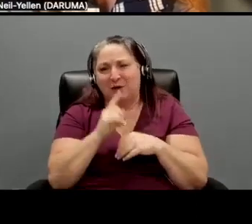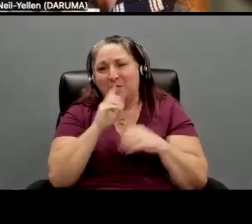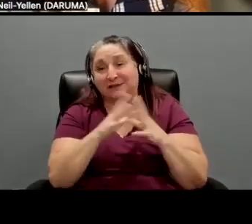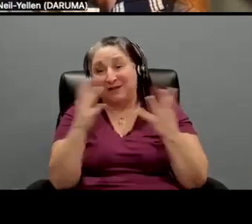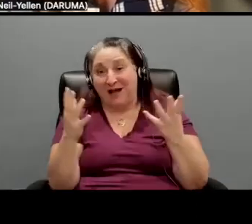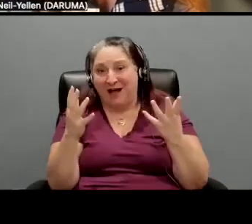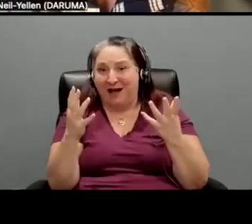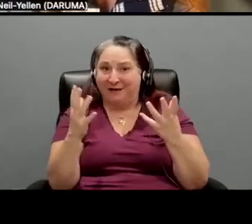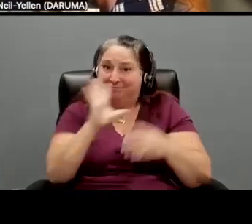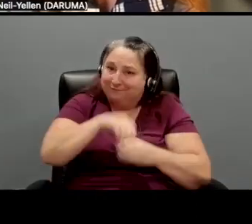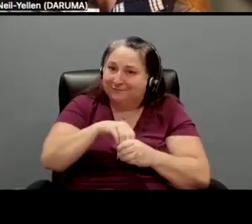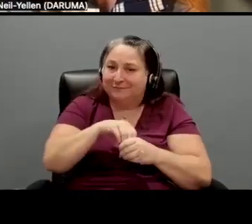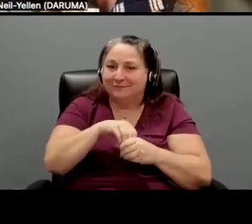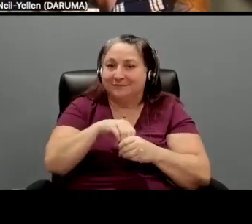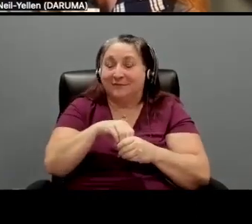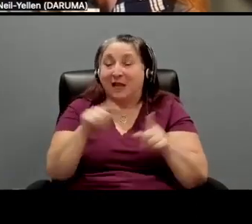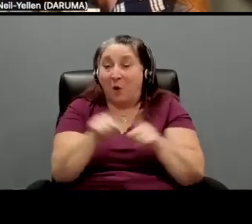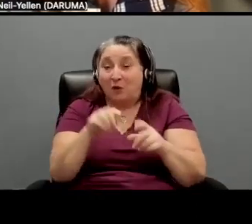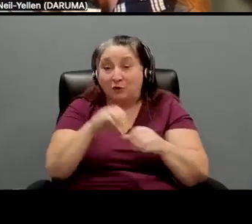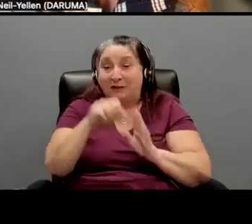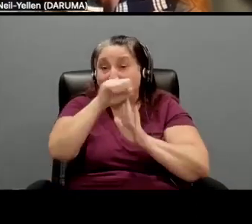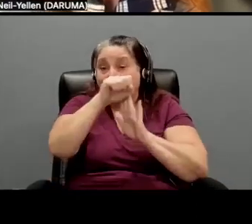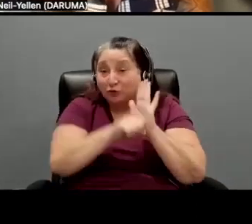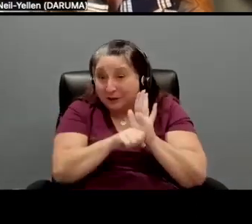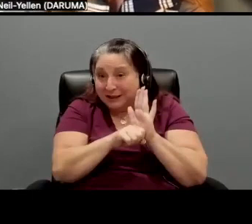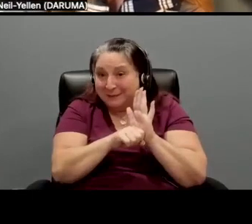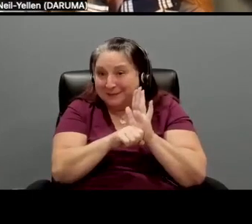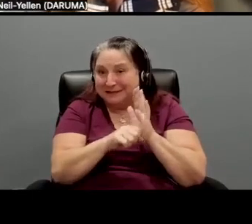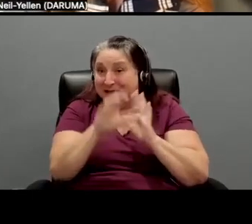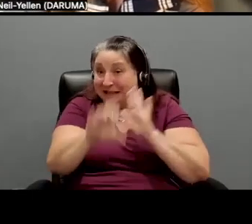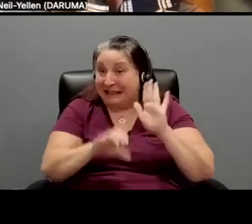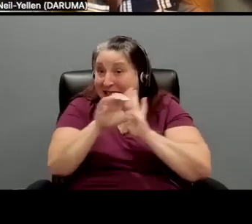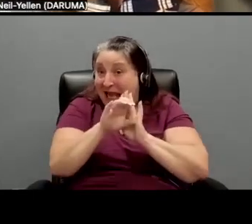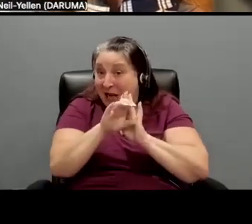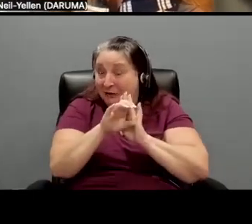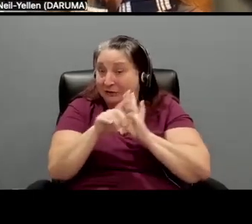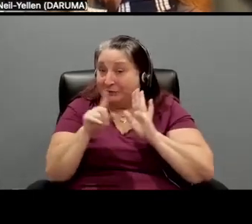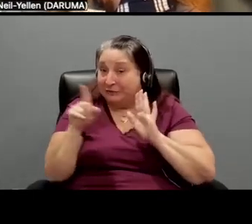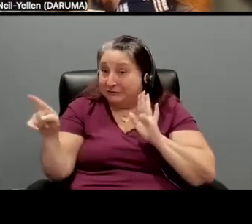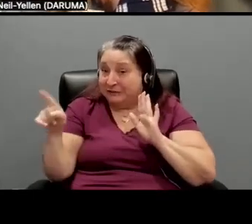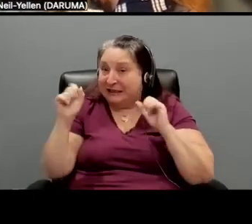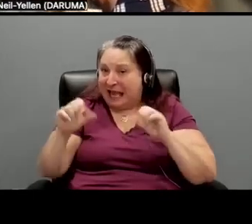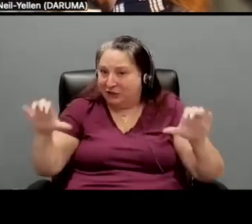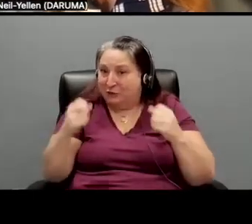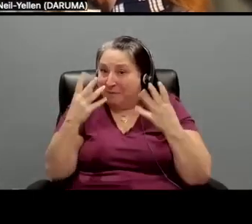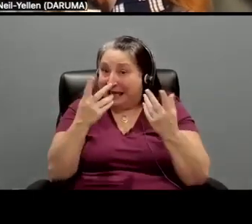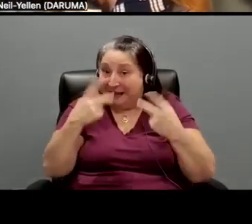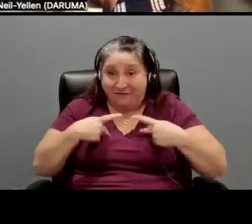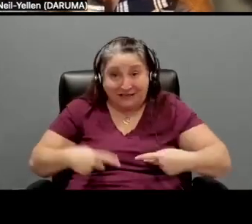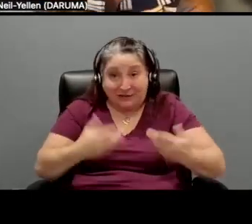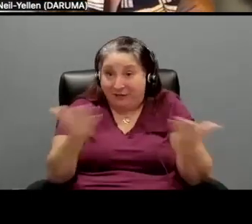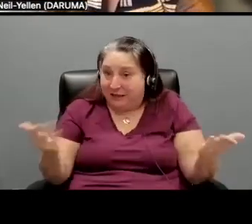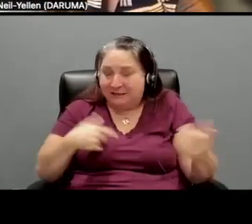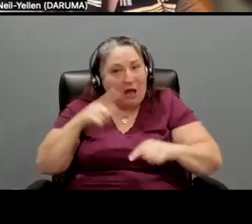stuff to it. And also in the script, here's a character that can do a lot of physical things that I, I couldn't,